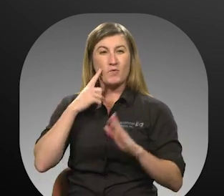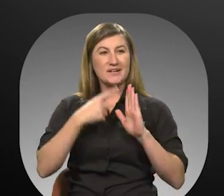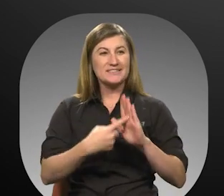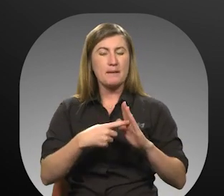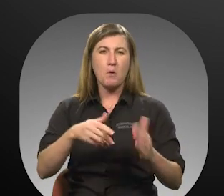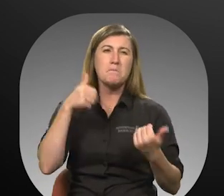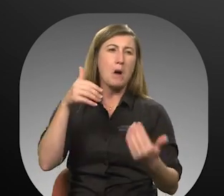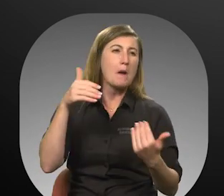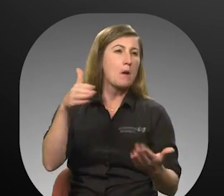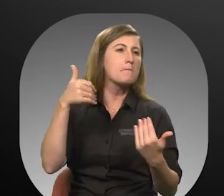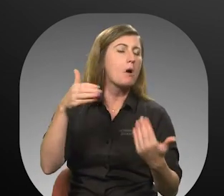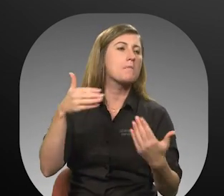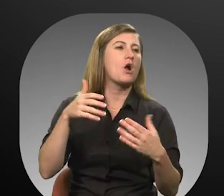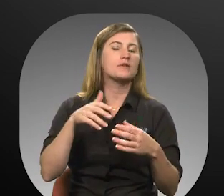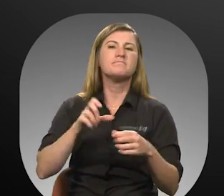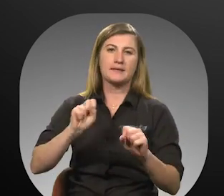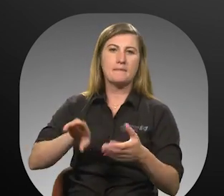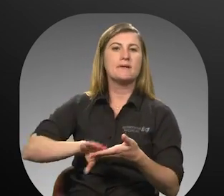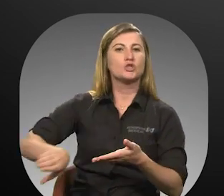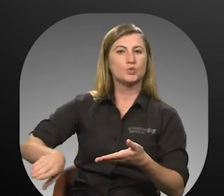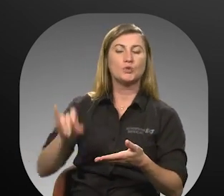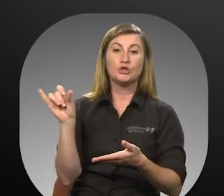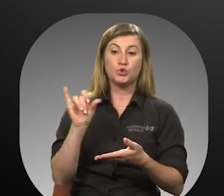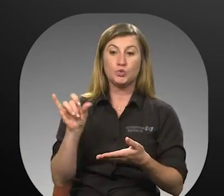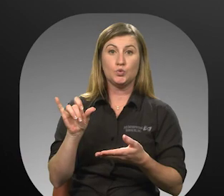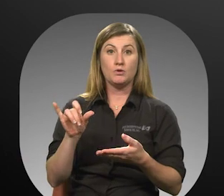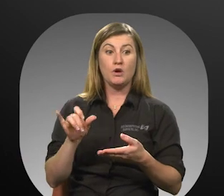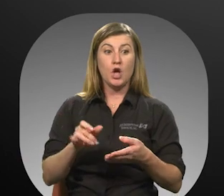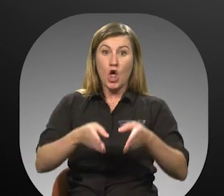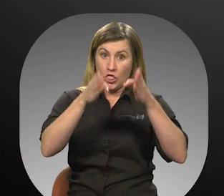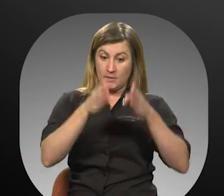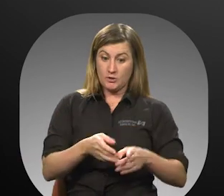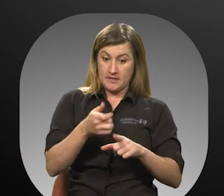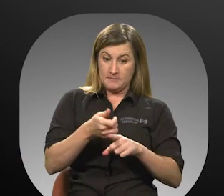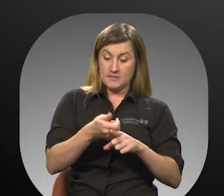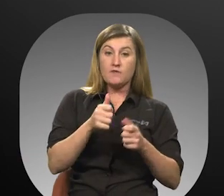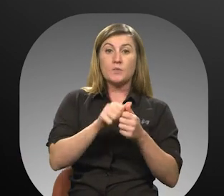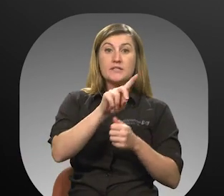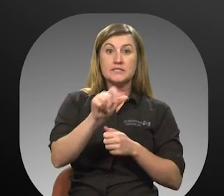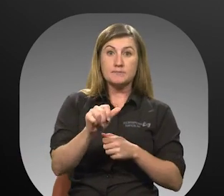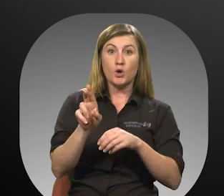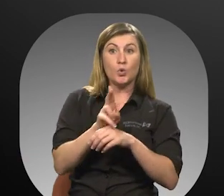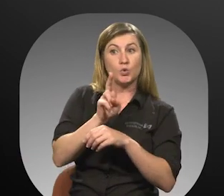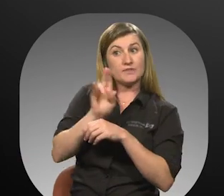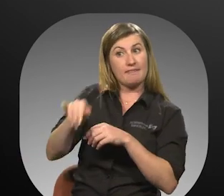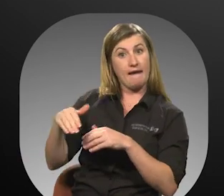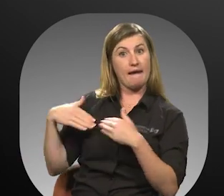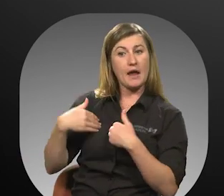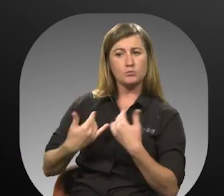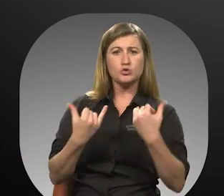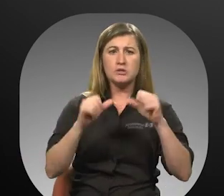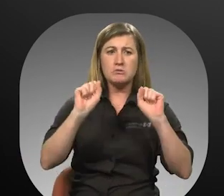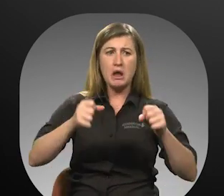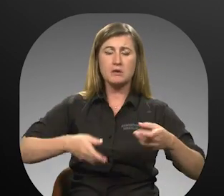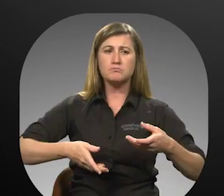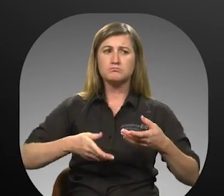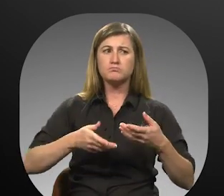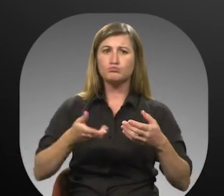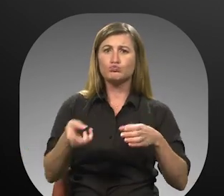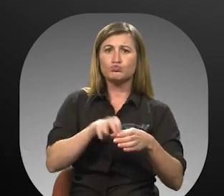.g., a dog that constantly barks while on board, may be excluded. 21. with the disability who uses the service animal still has